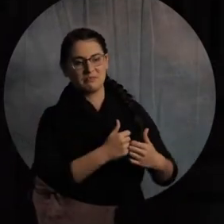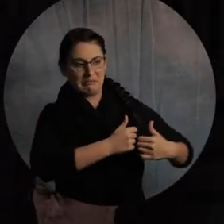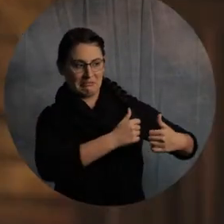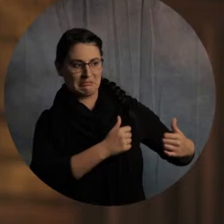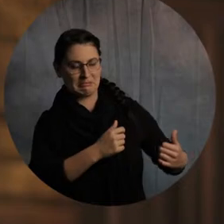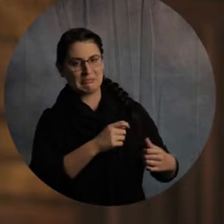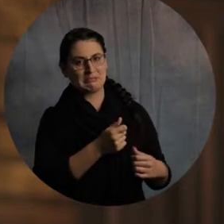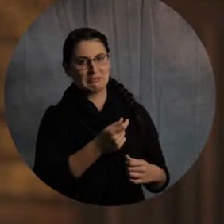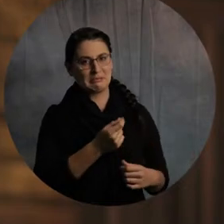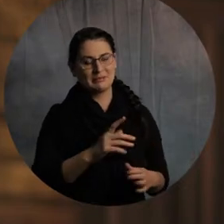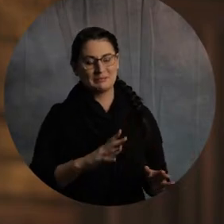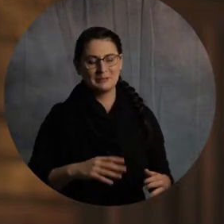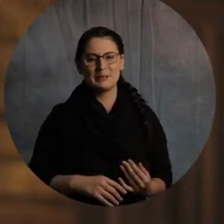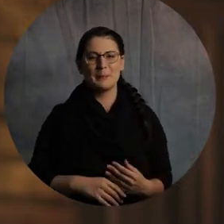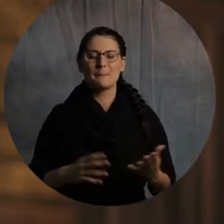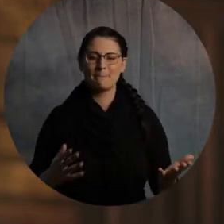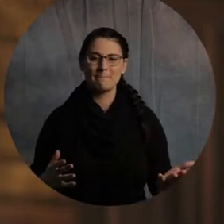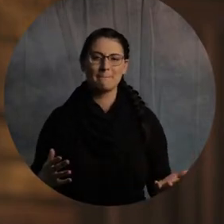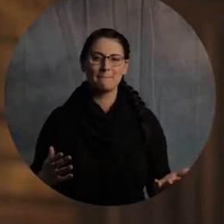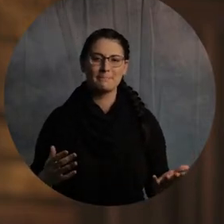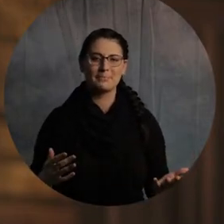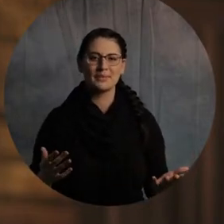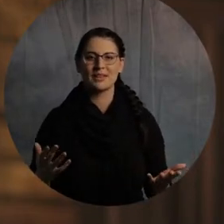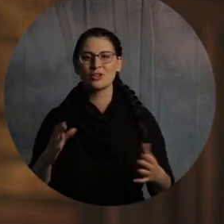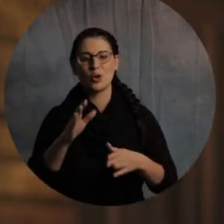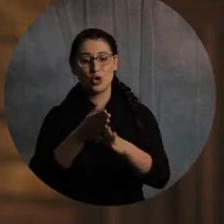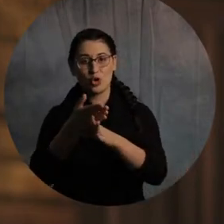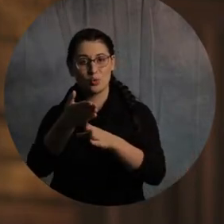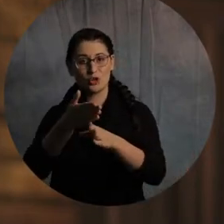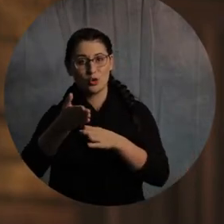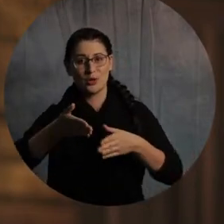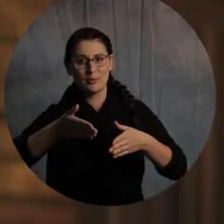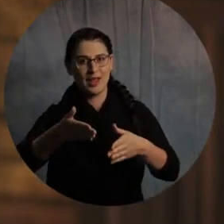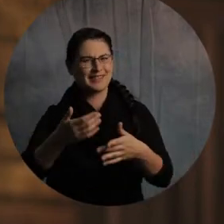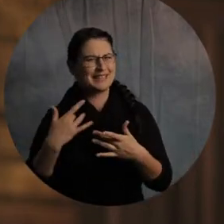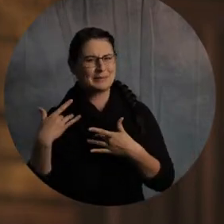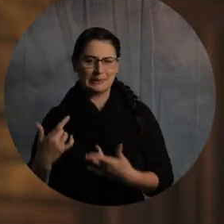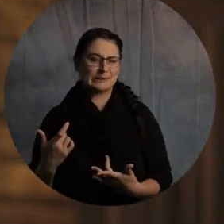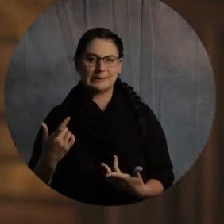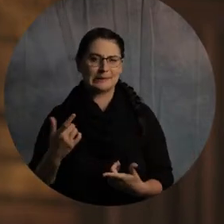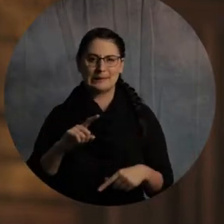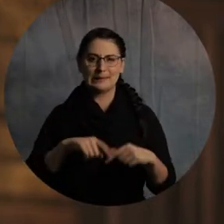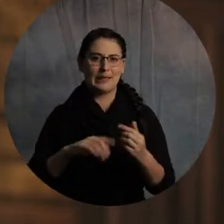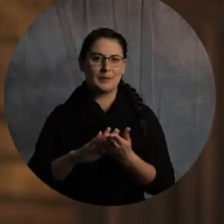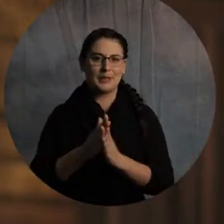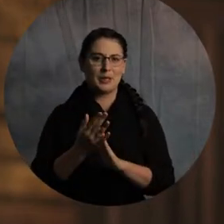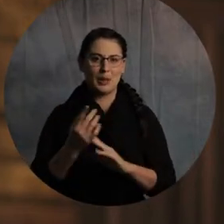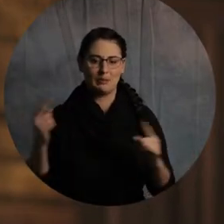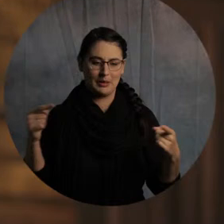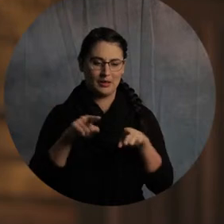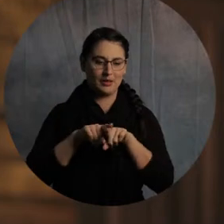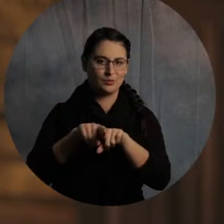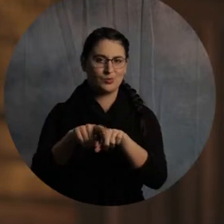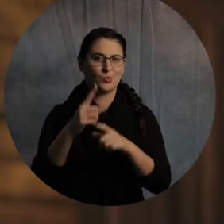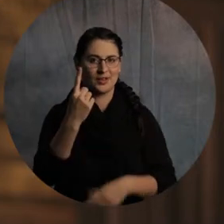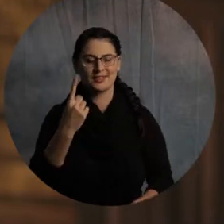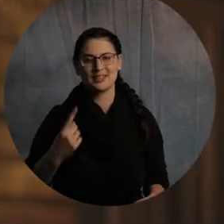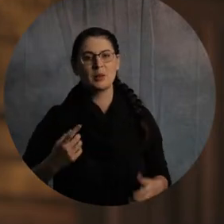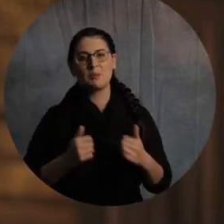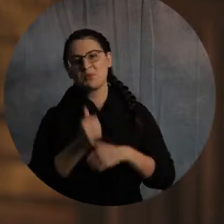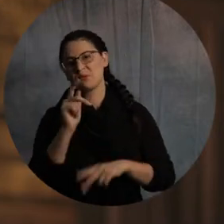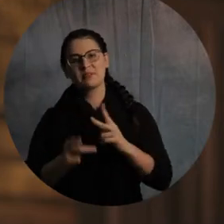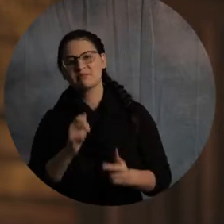But you're not going to be made one in a career path normally. Some people do, but most of us, that's not going to work.